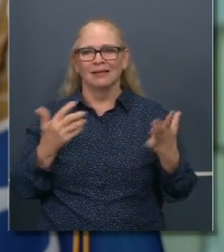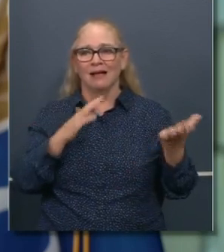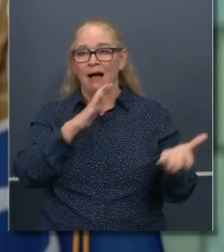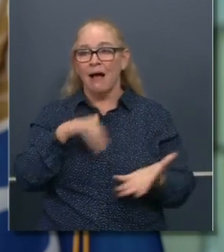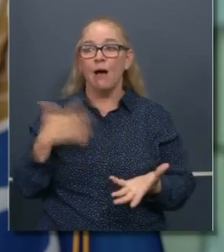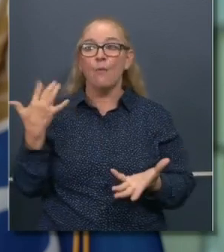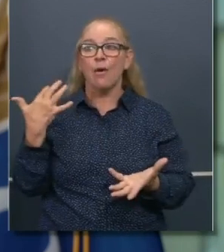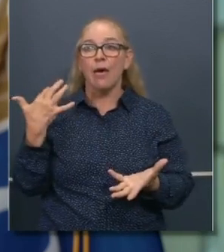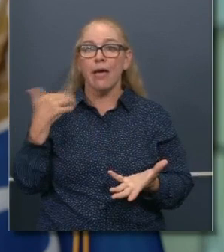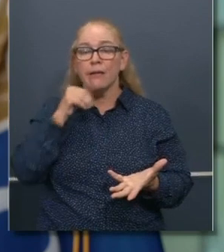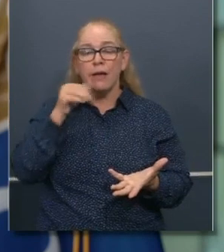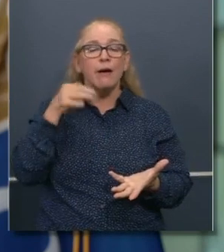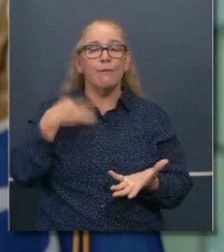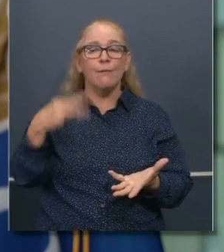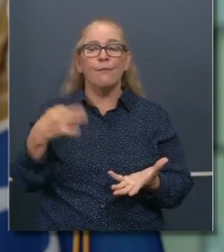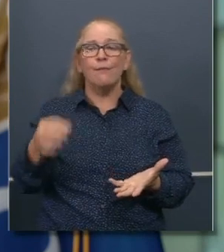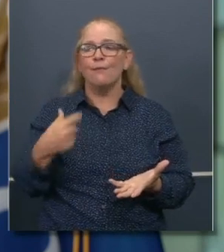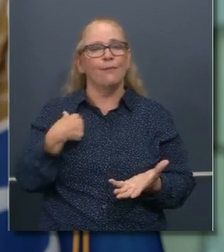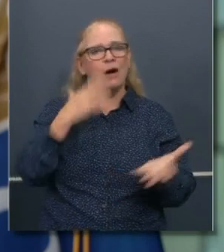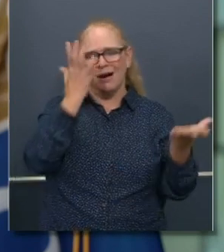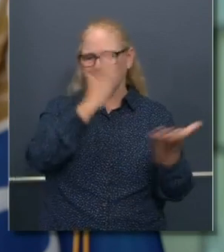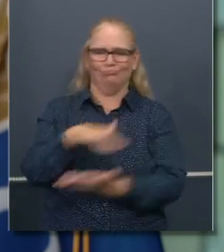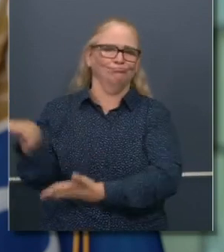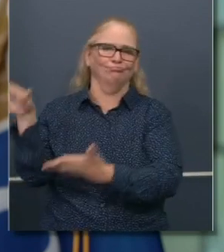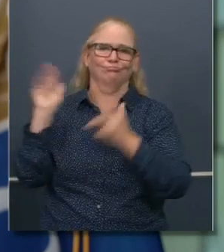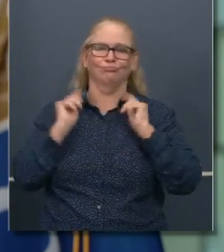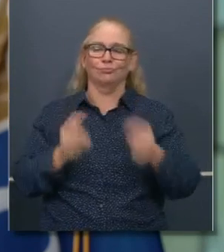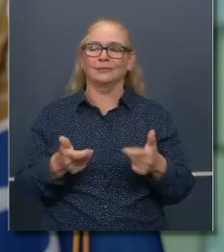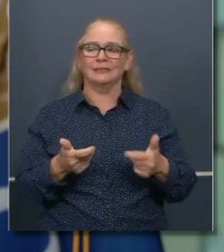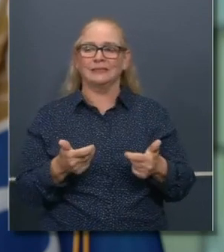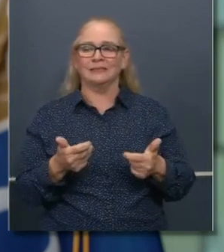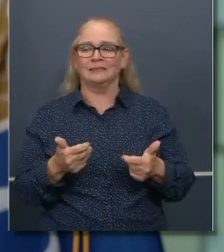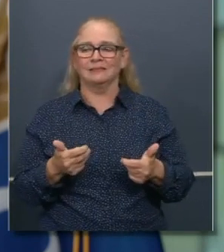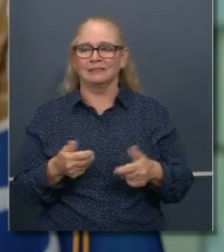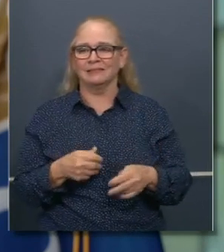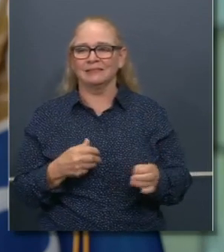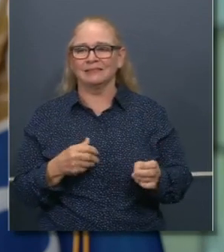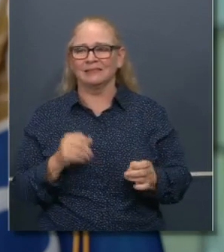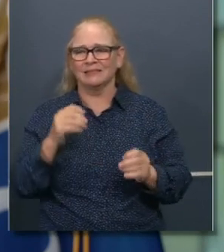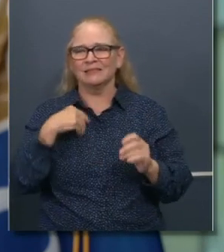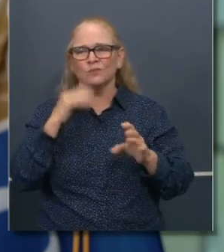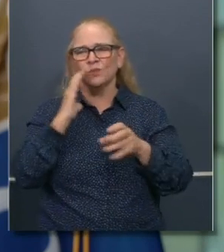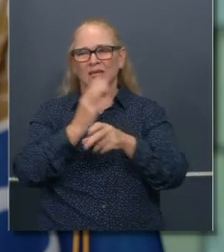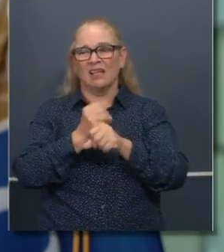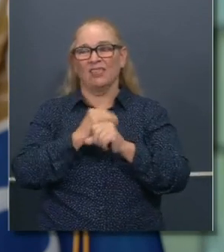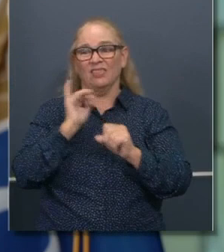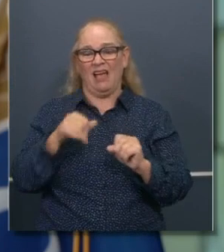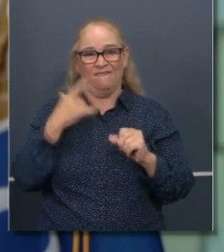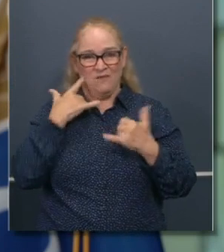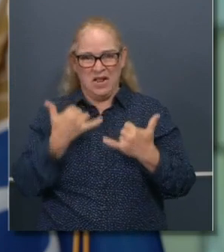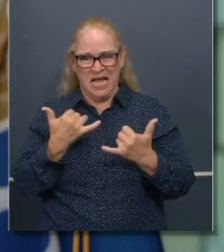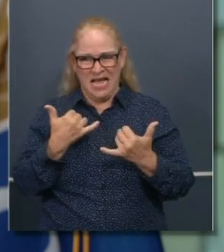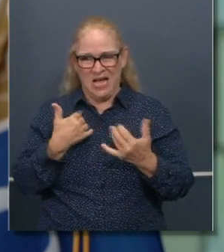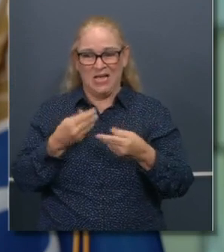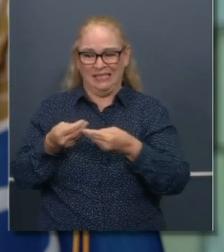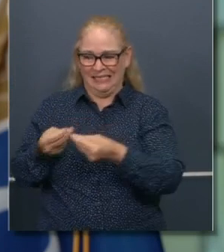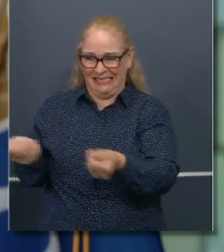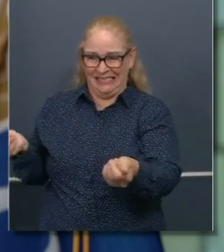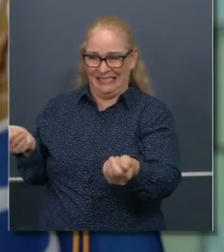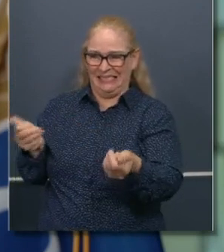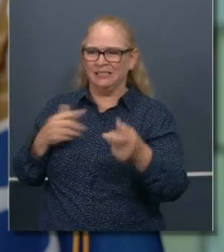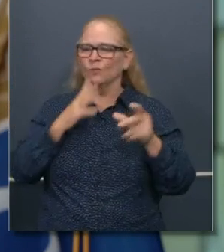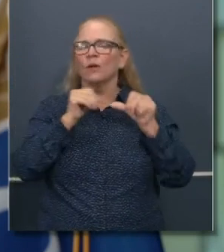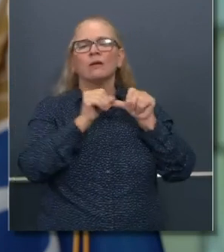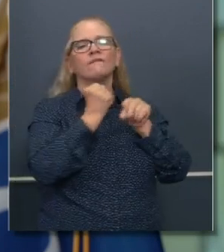as we wait for either a deal with the current administration or a deal with the next administration in January.